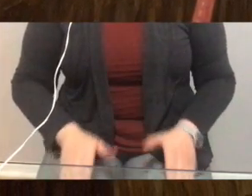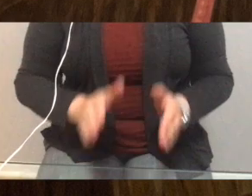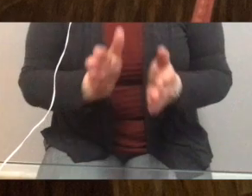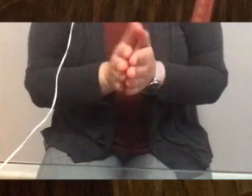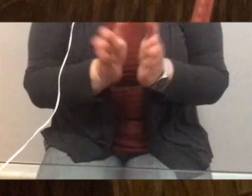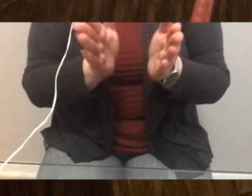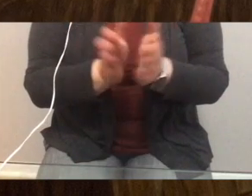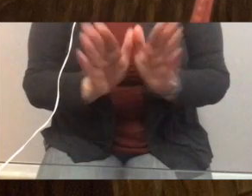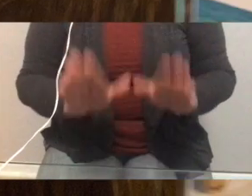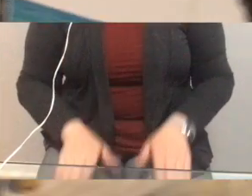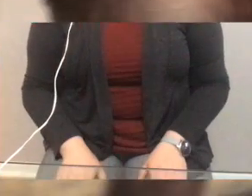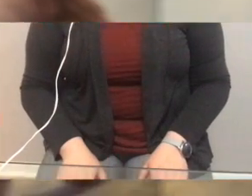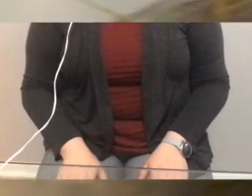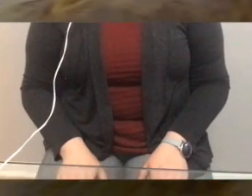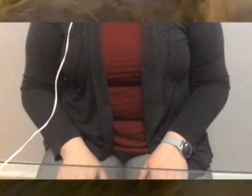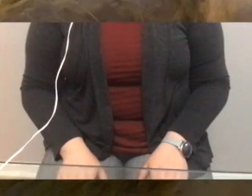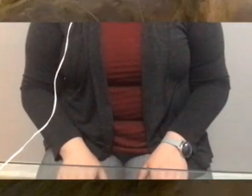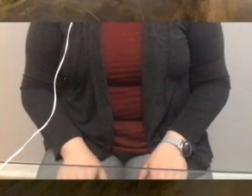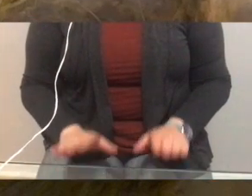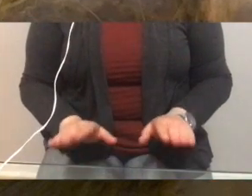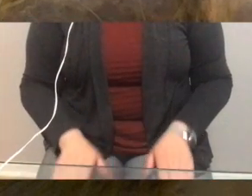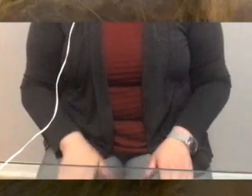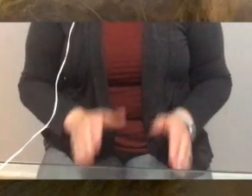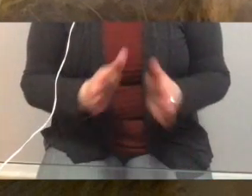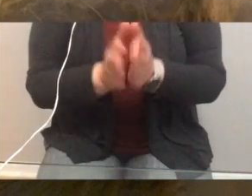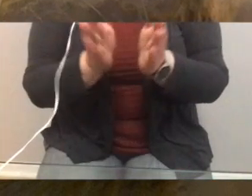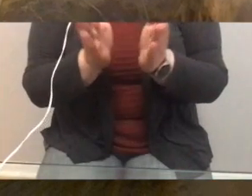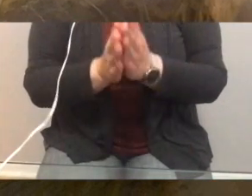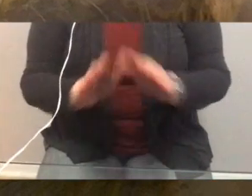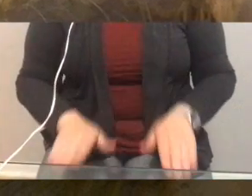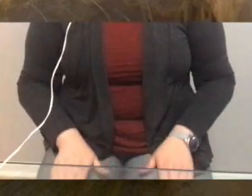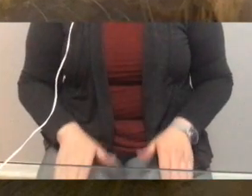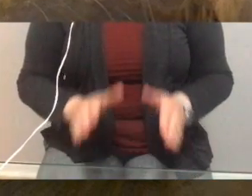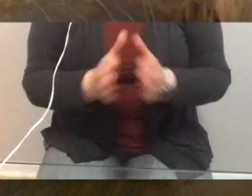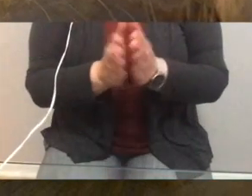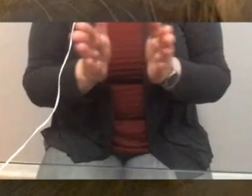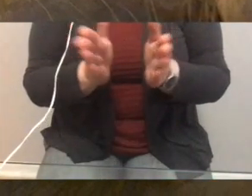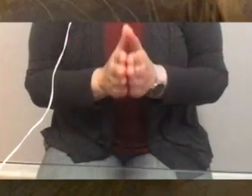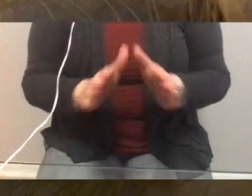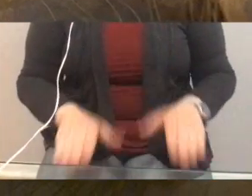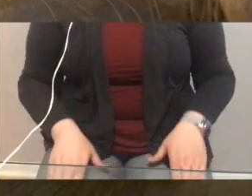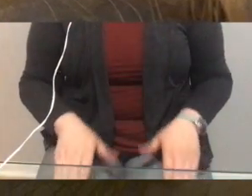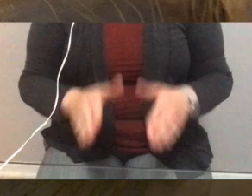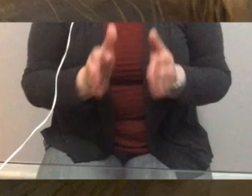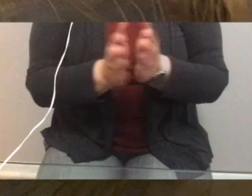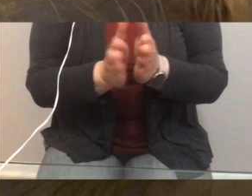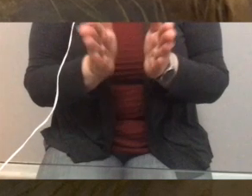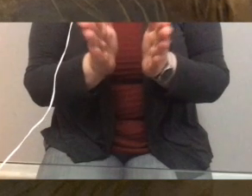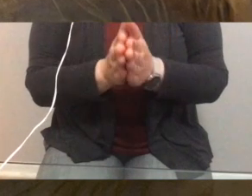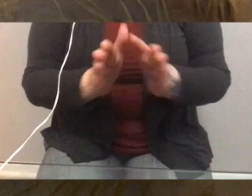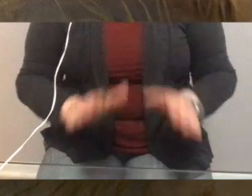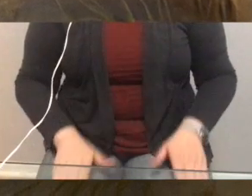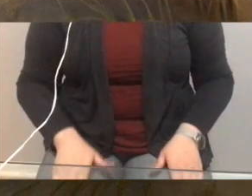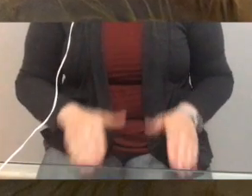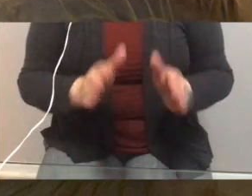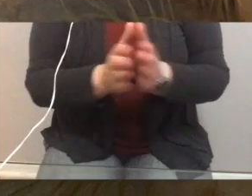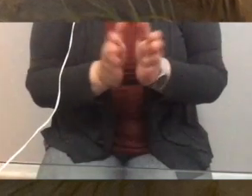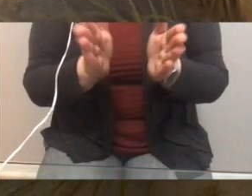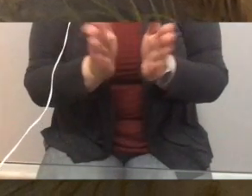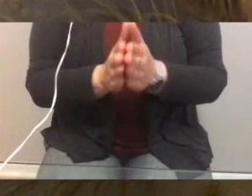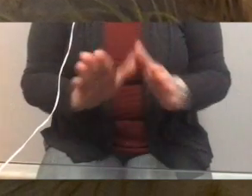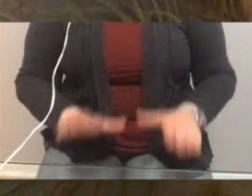dear Liza? With what? With a straw, dear Georgie, dear Georgie, dear